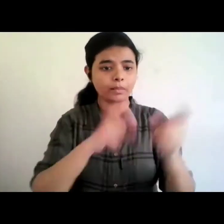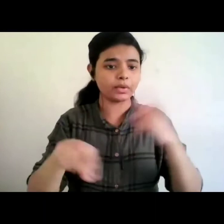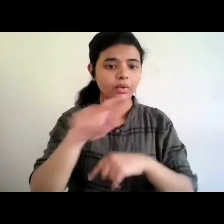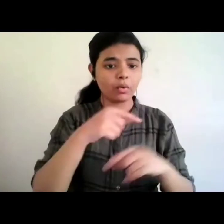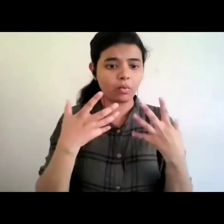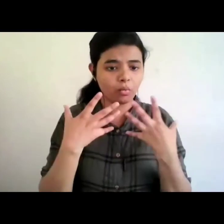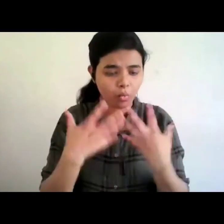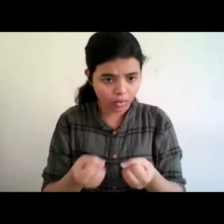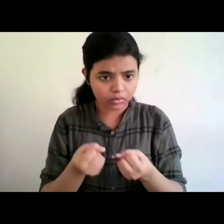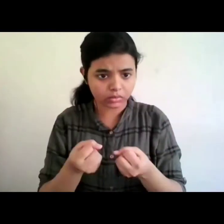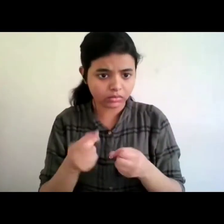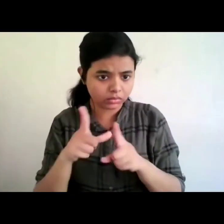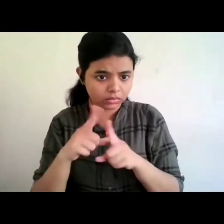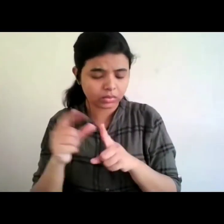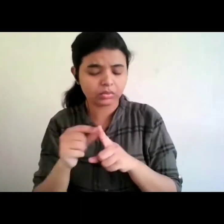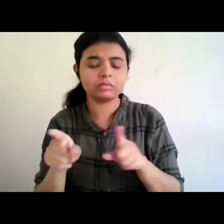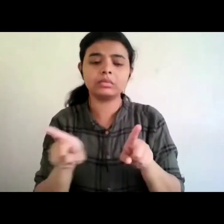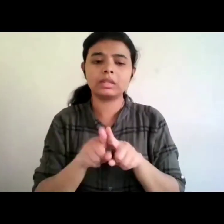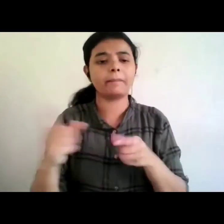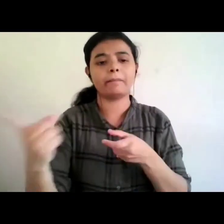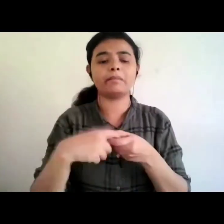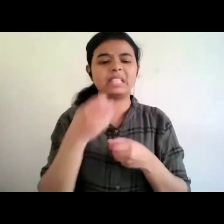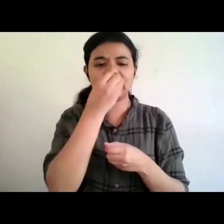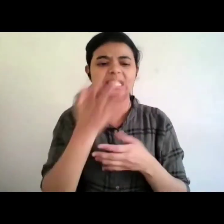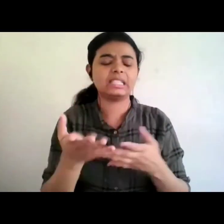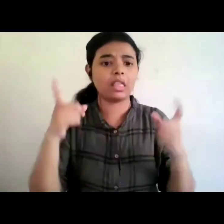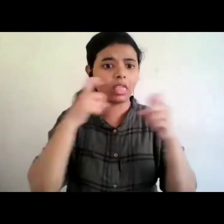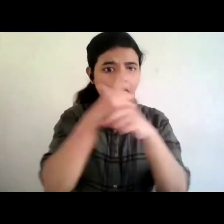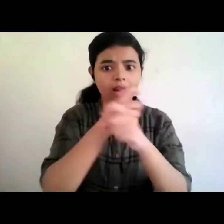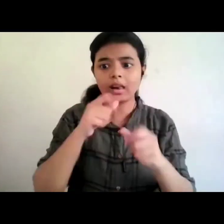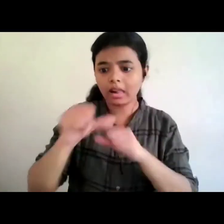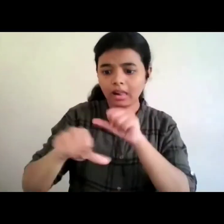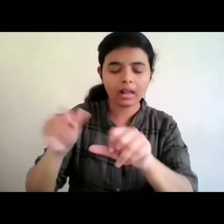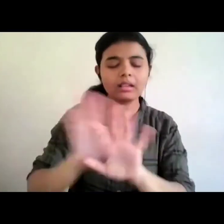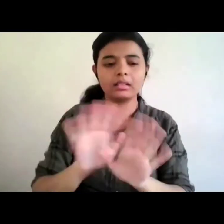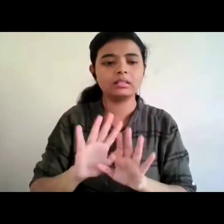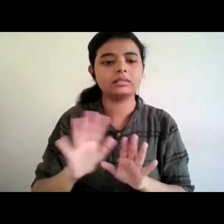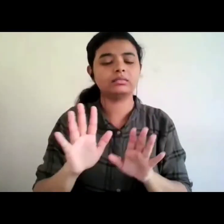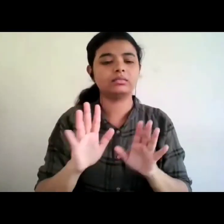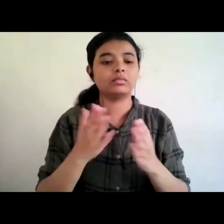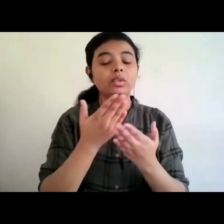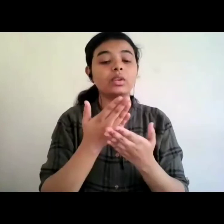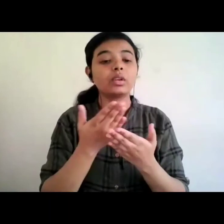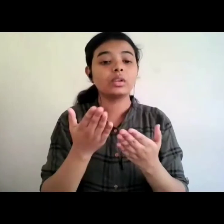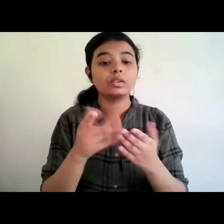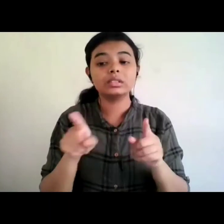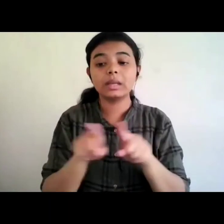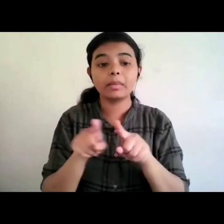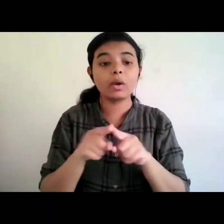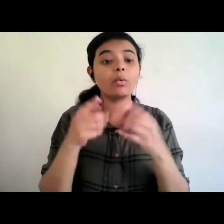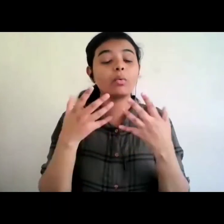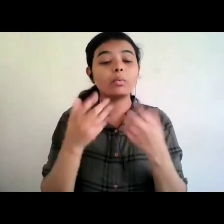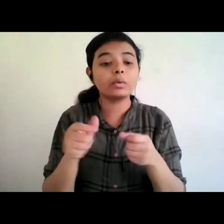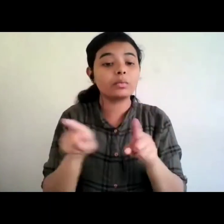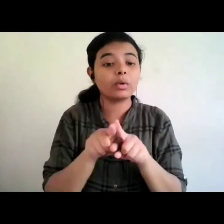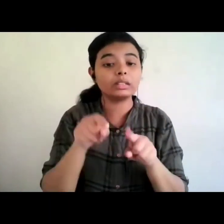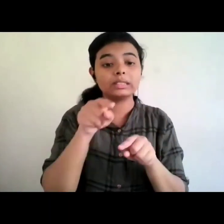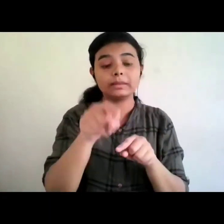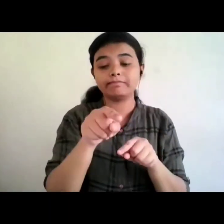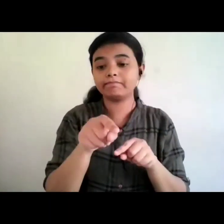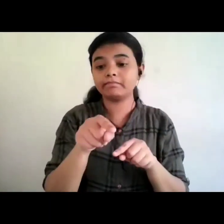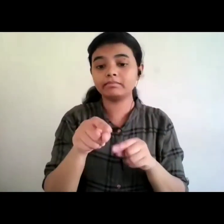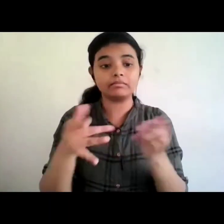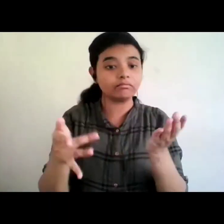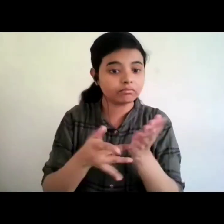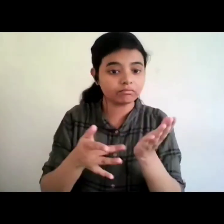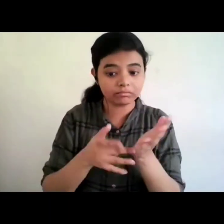do that very easily it's not a complicated process all that you need to know is how to work in microsoft word and we can